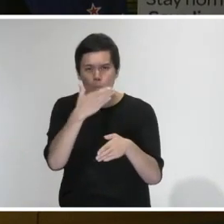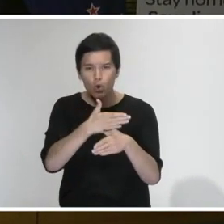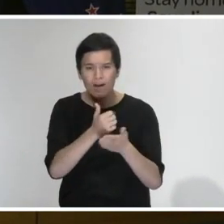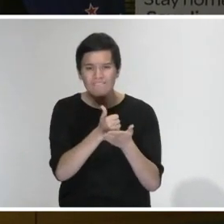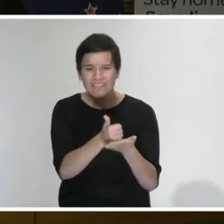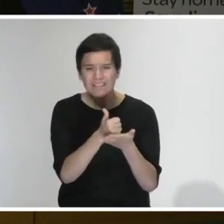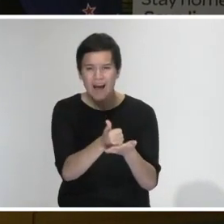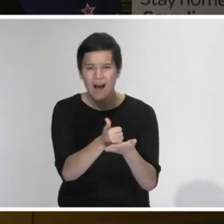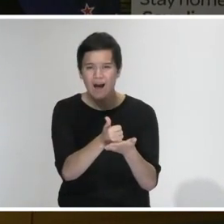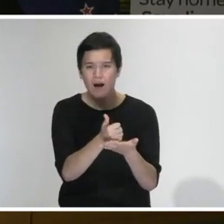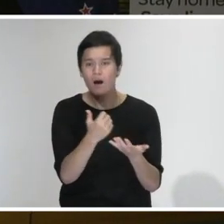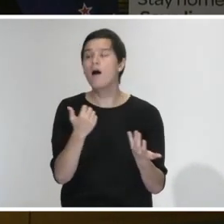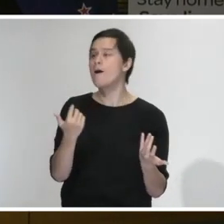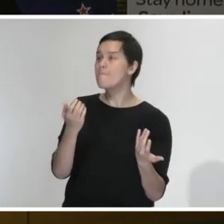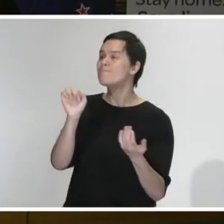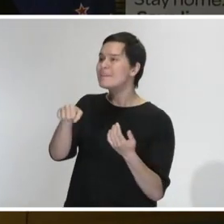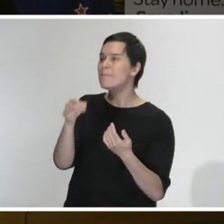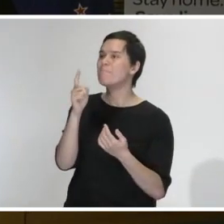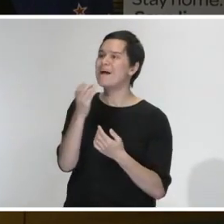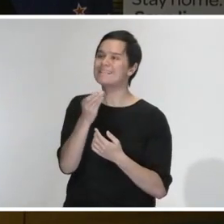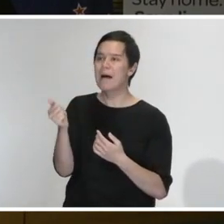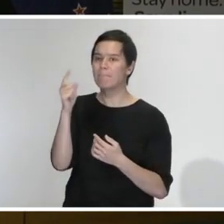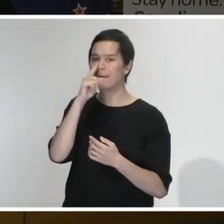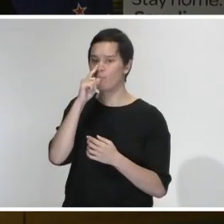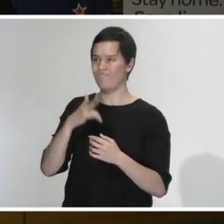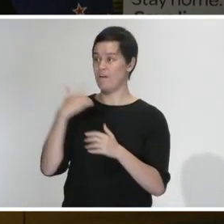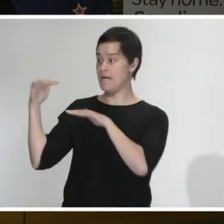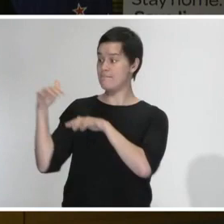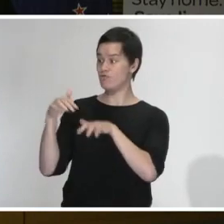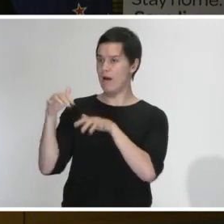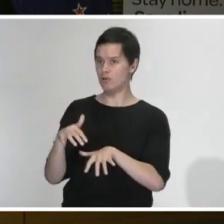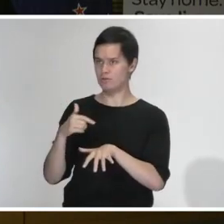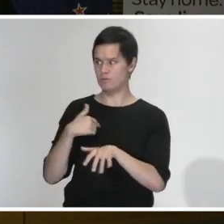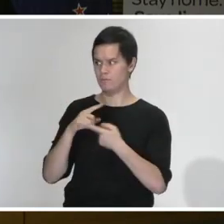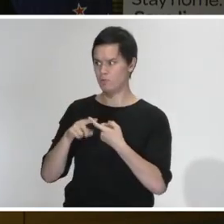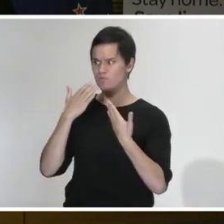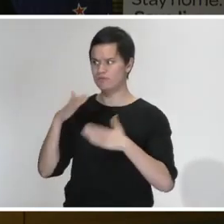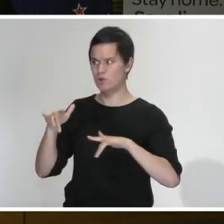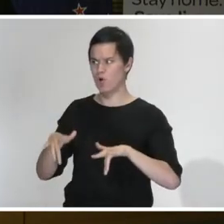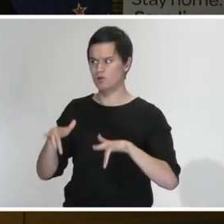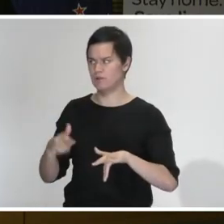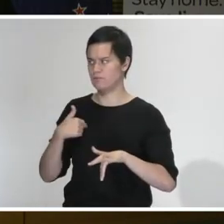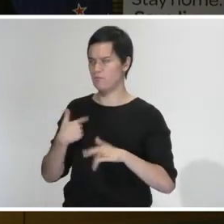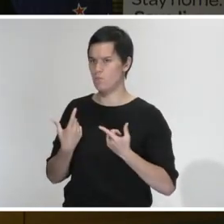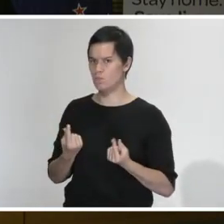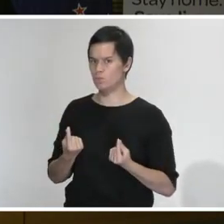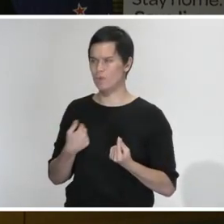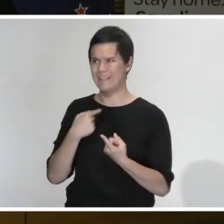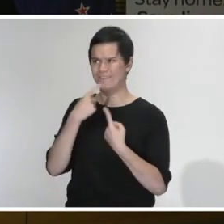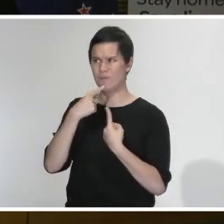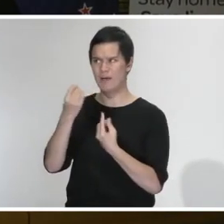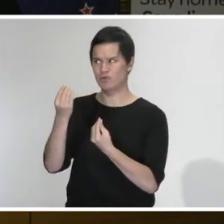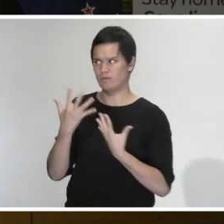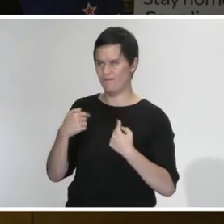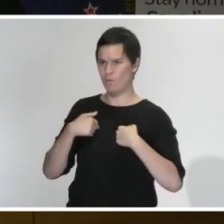some, but we've just got questions about some people feeling their status is a bit grey. They feel like they haven't really been given much information about